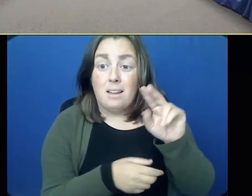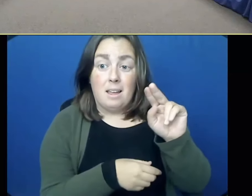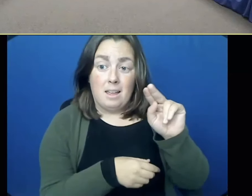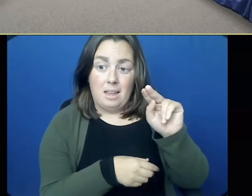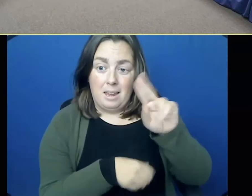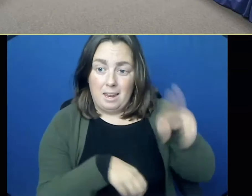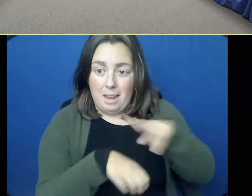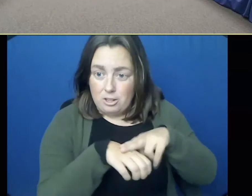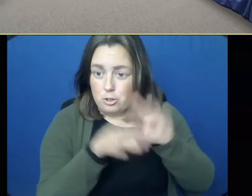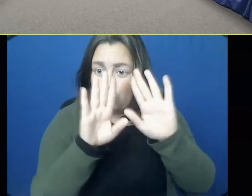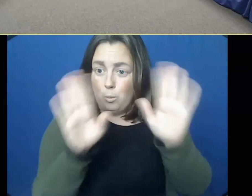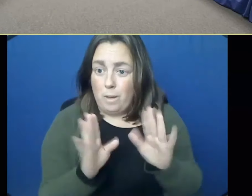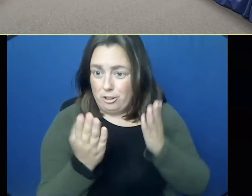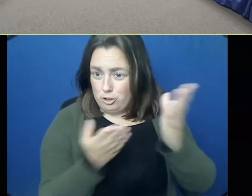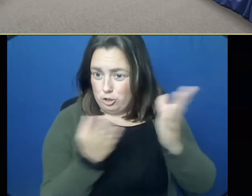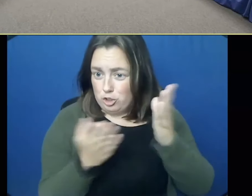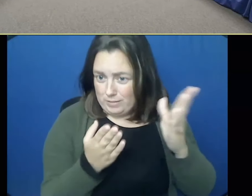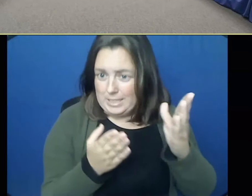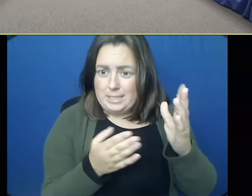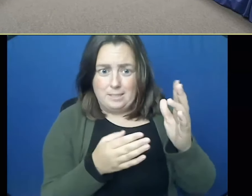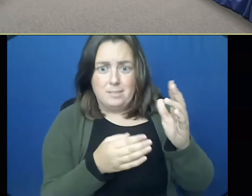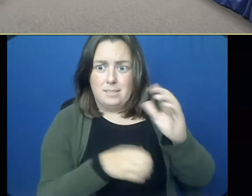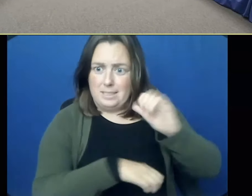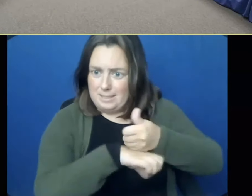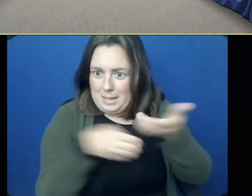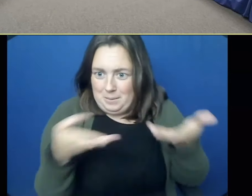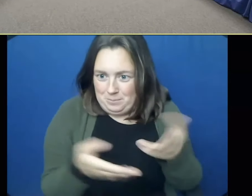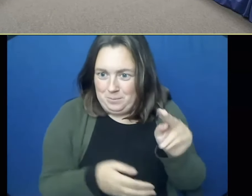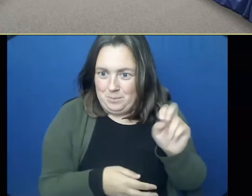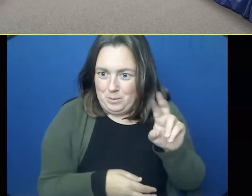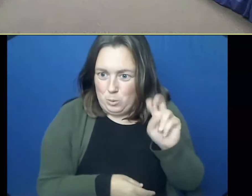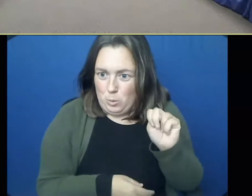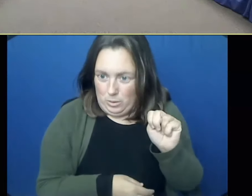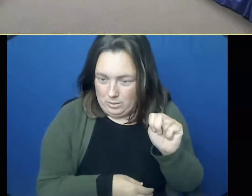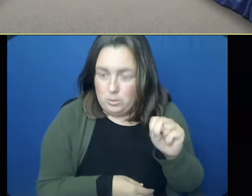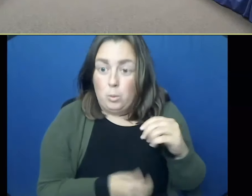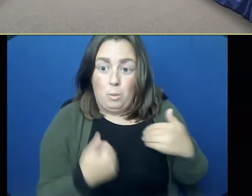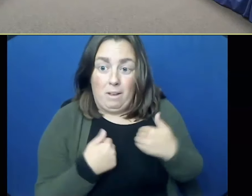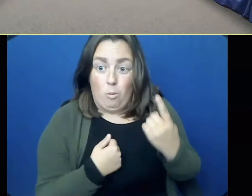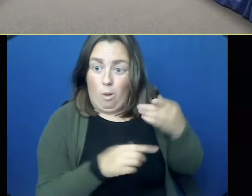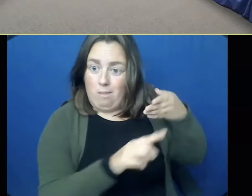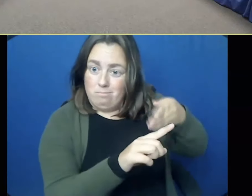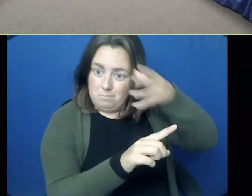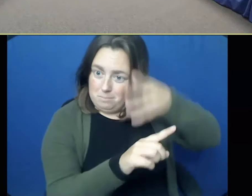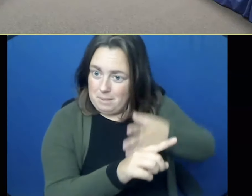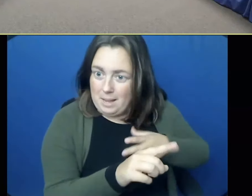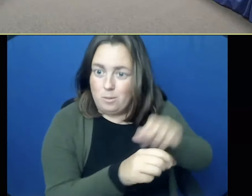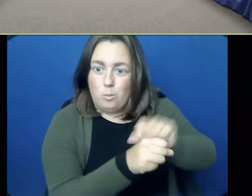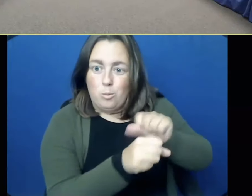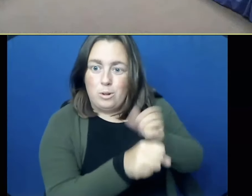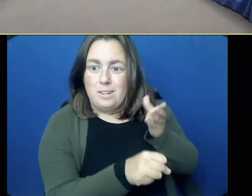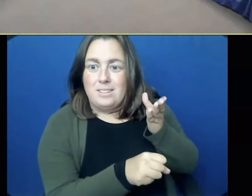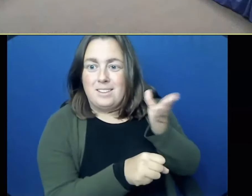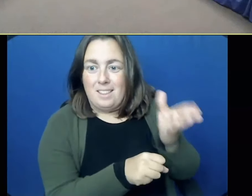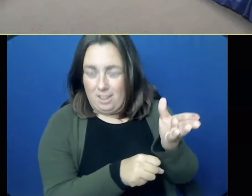information from the town of one, as you know, resides here. So that's a pretty good one. And we have a gentleman that we actually speak to works for them. He's actually a